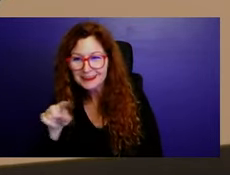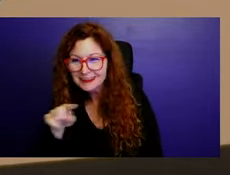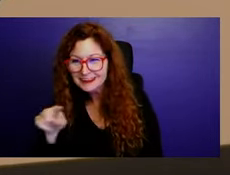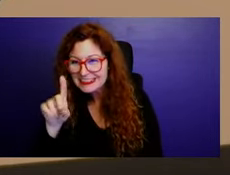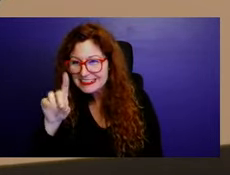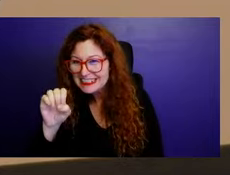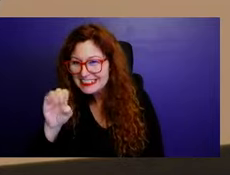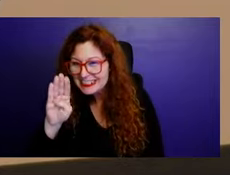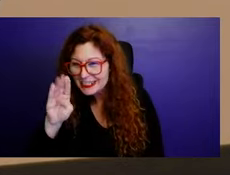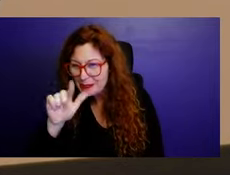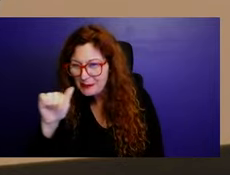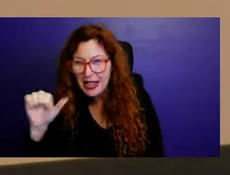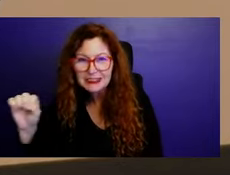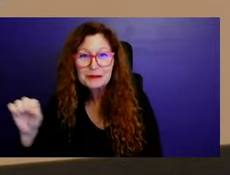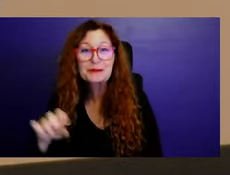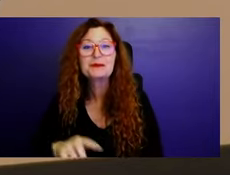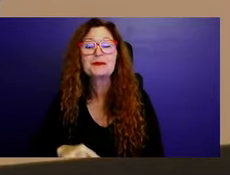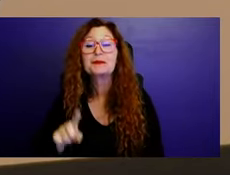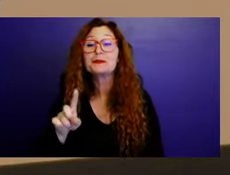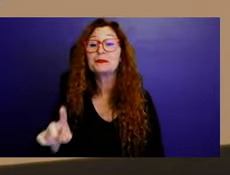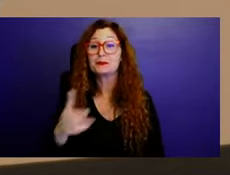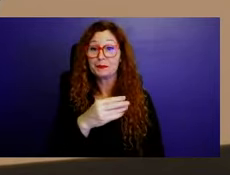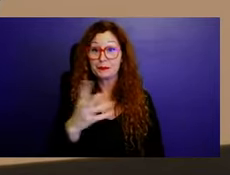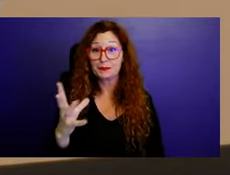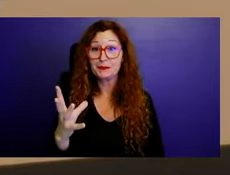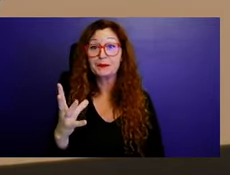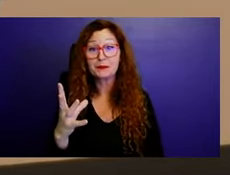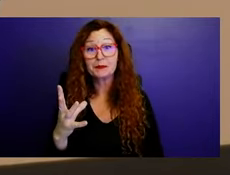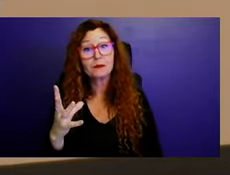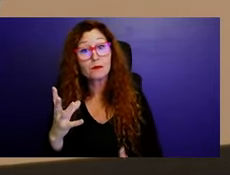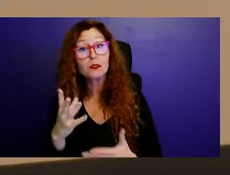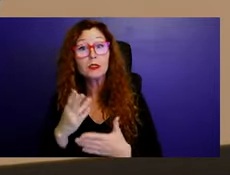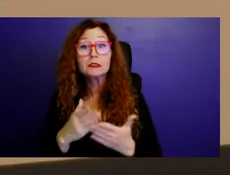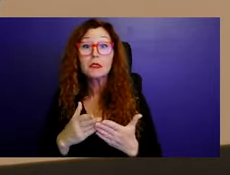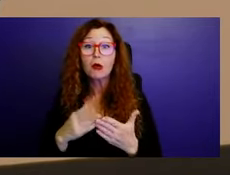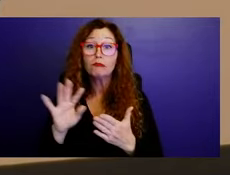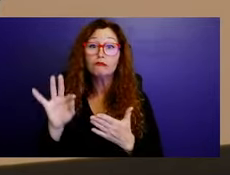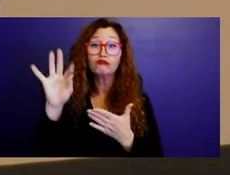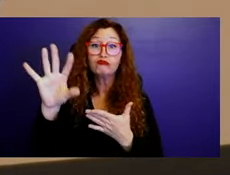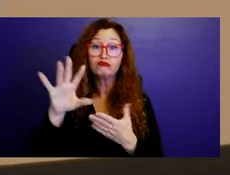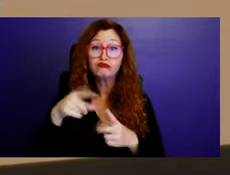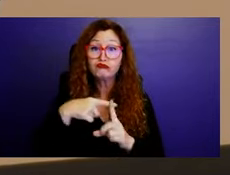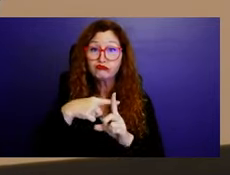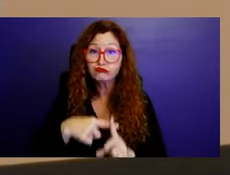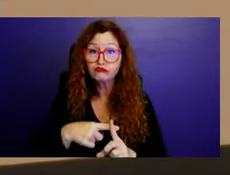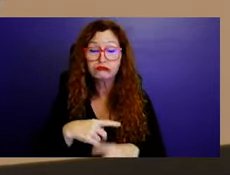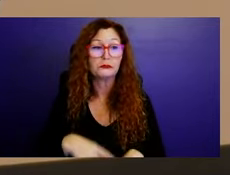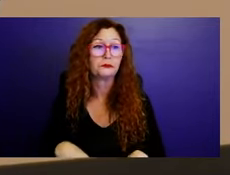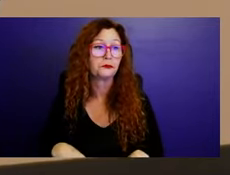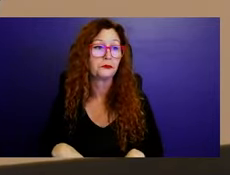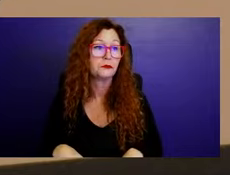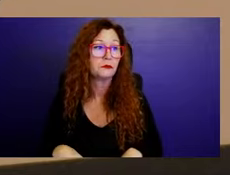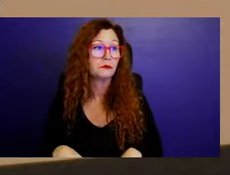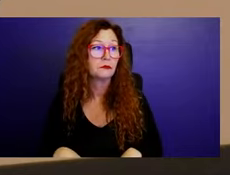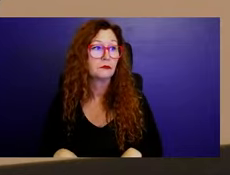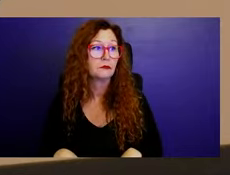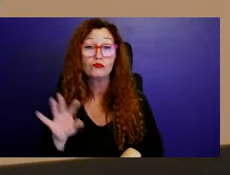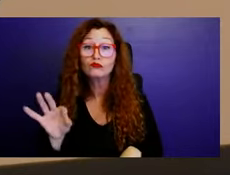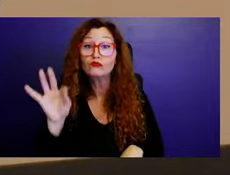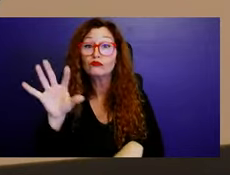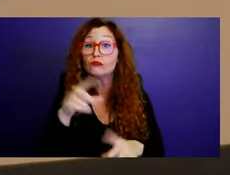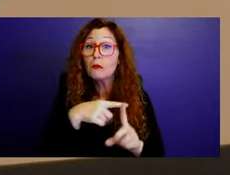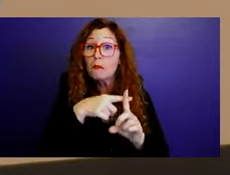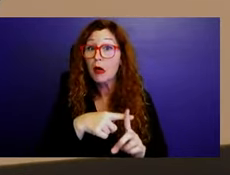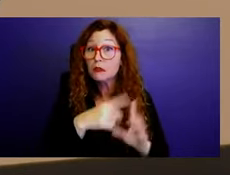into the positive things and into suggestions. On the positive things, I'll say something obvious. We have a